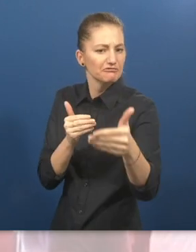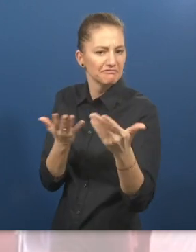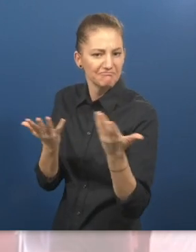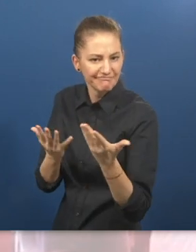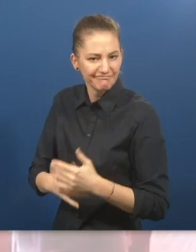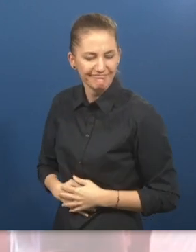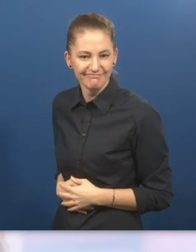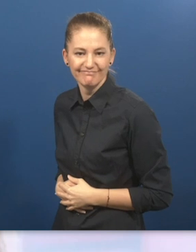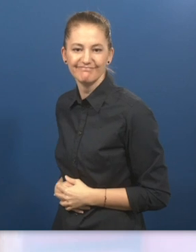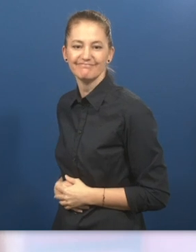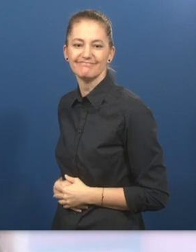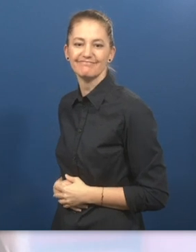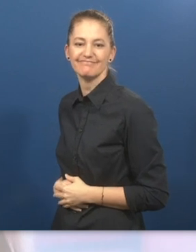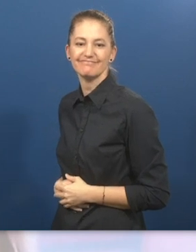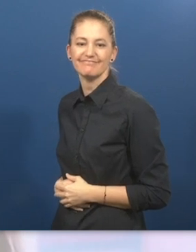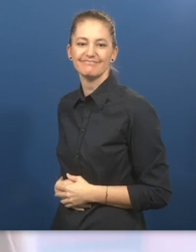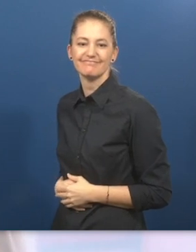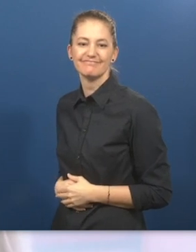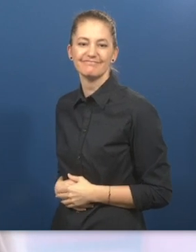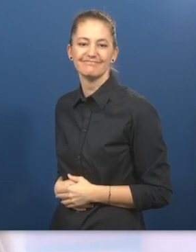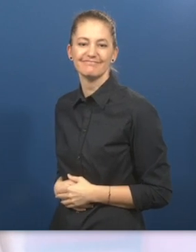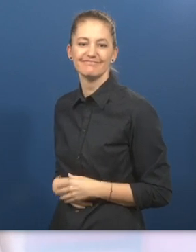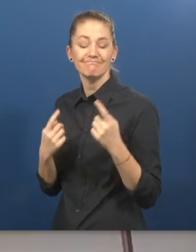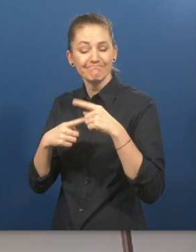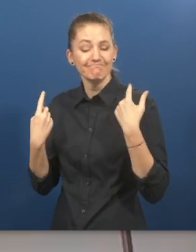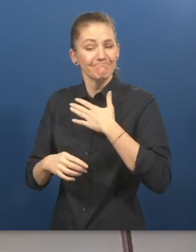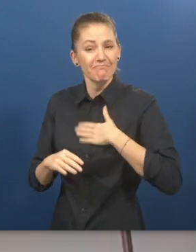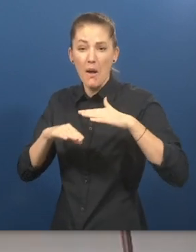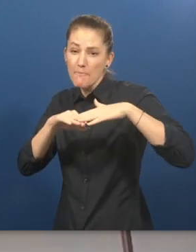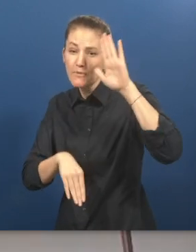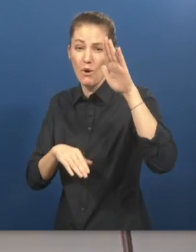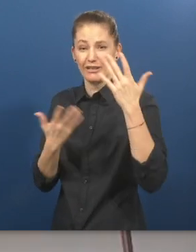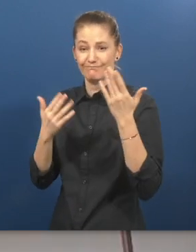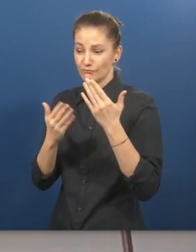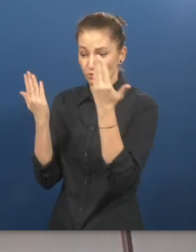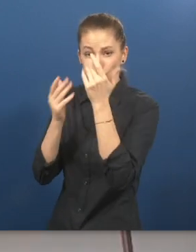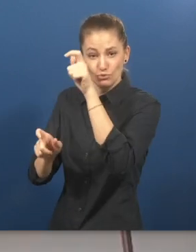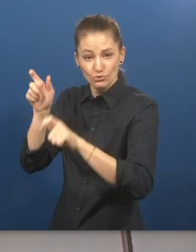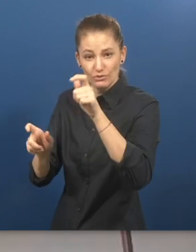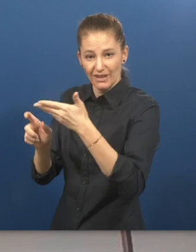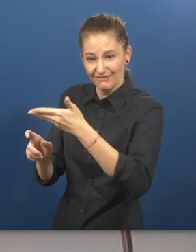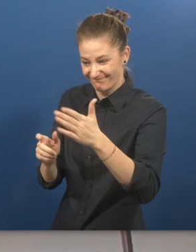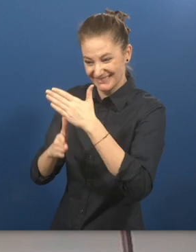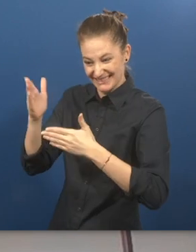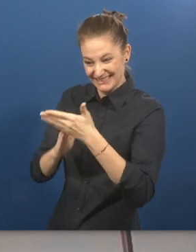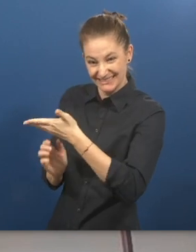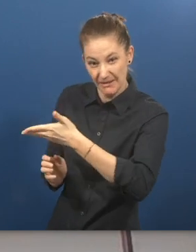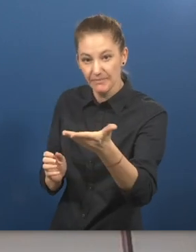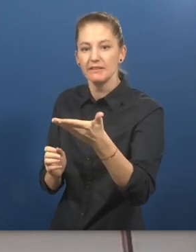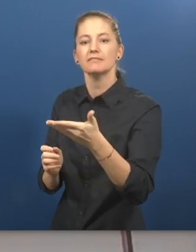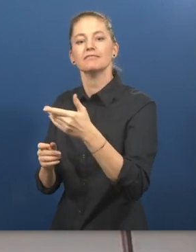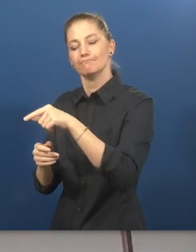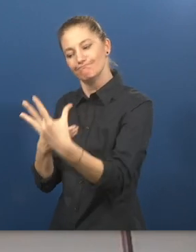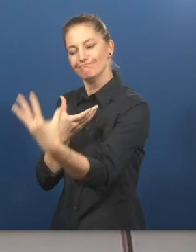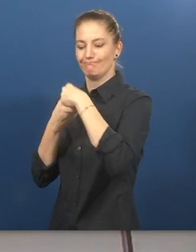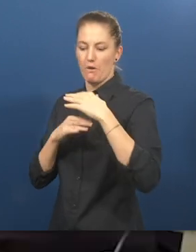Two people talking and sitting in front of a big window. We want more university students with disability to use the program